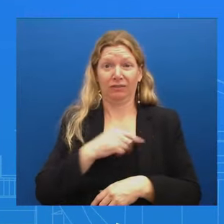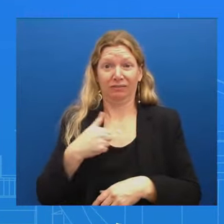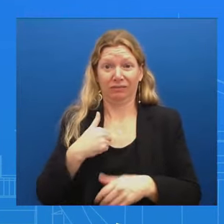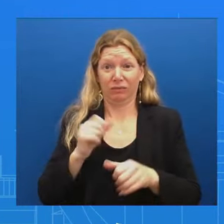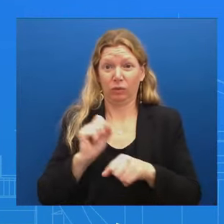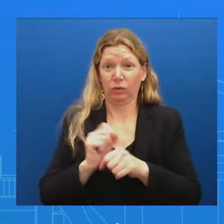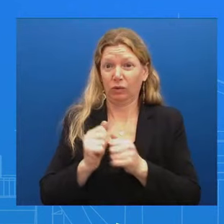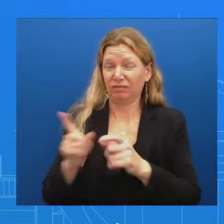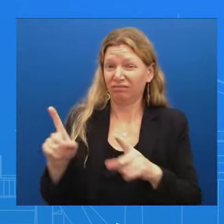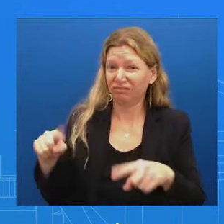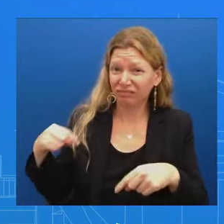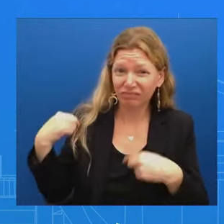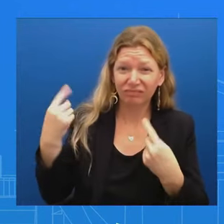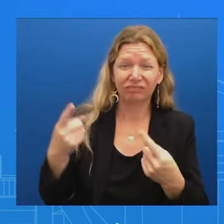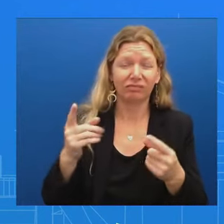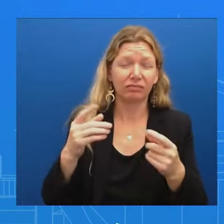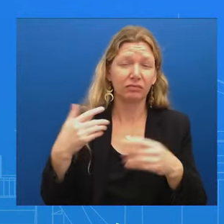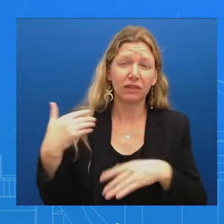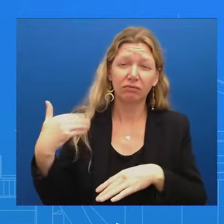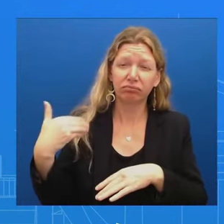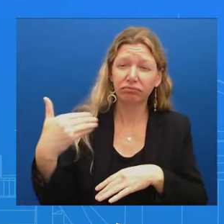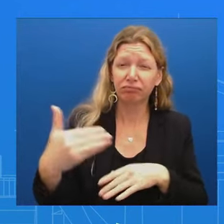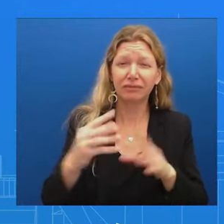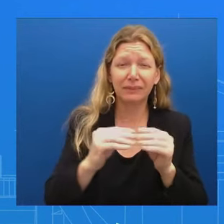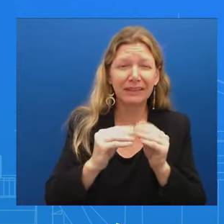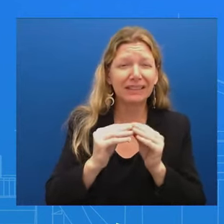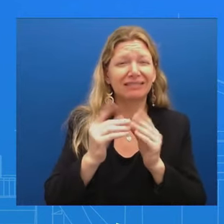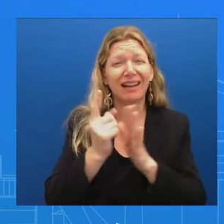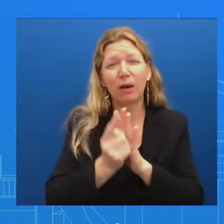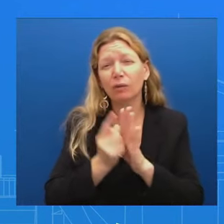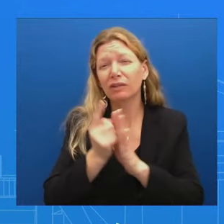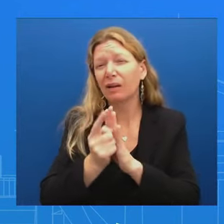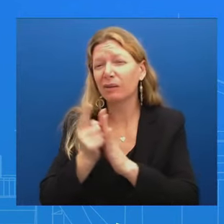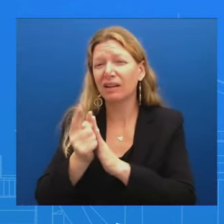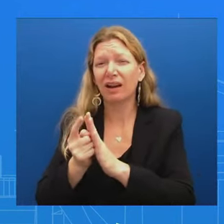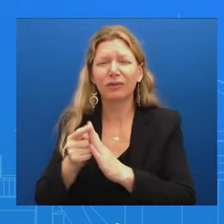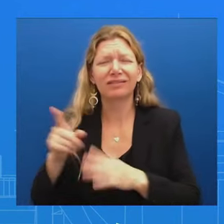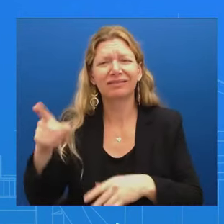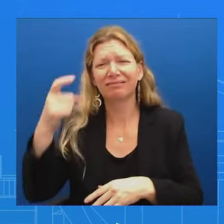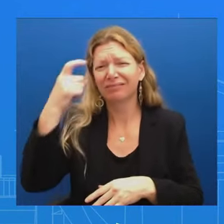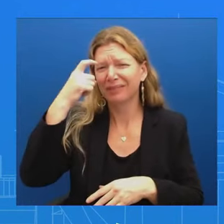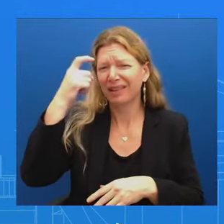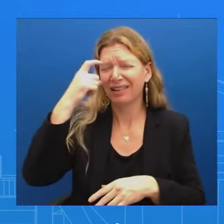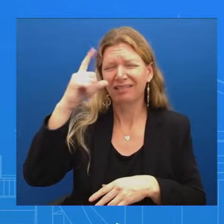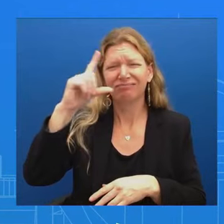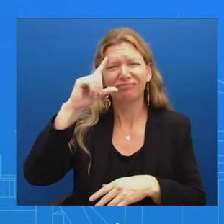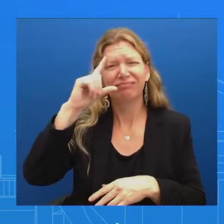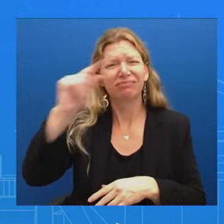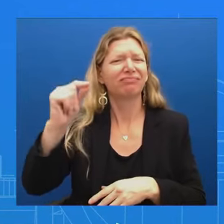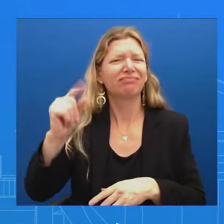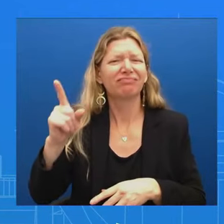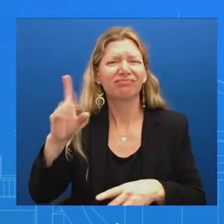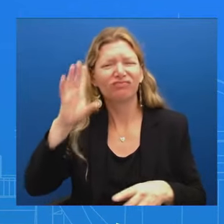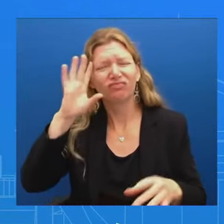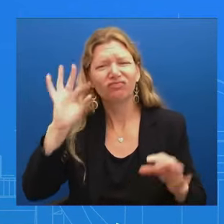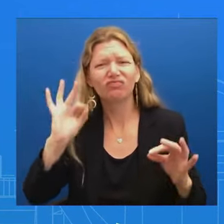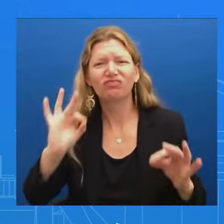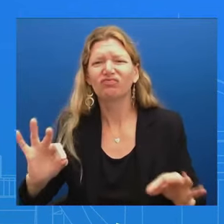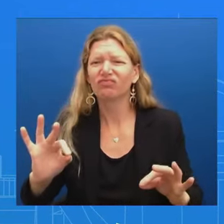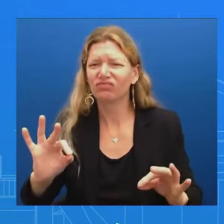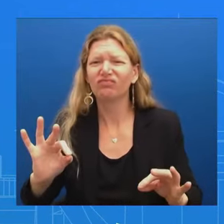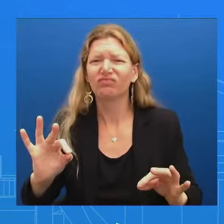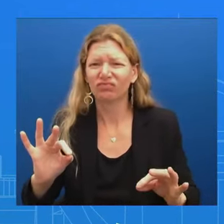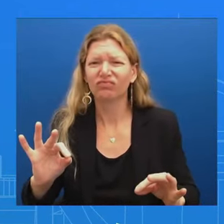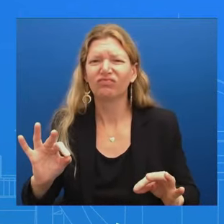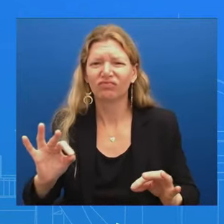on the road And I have to say, he's sharp, he's engaged He pushes us for information What mean like emails at like 2 o'clock in the